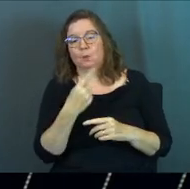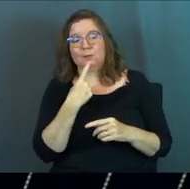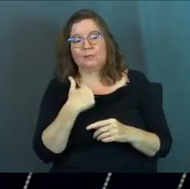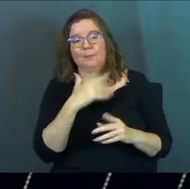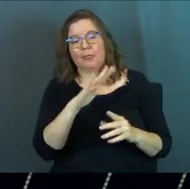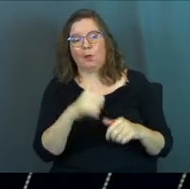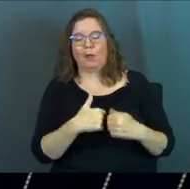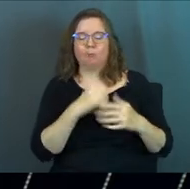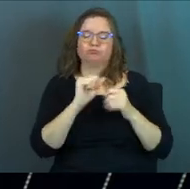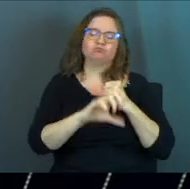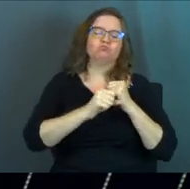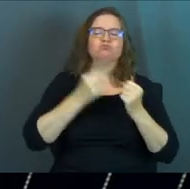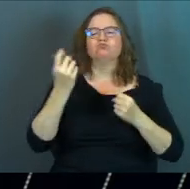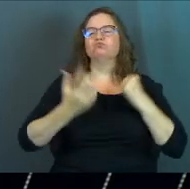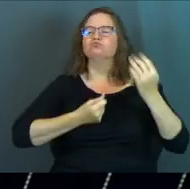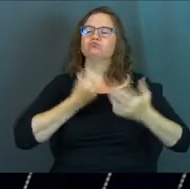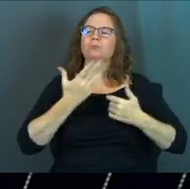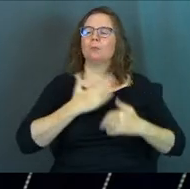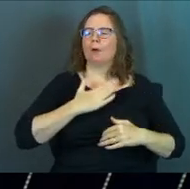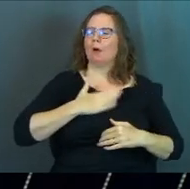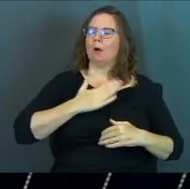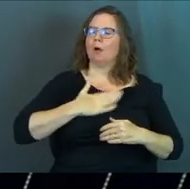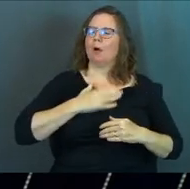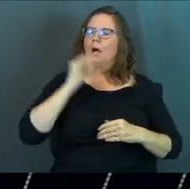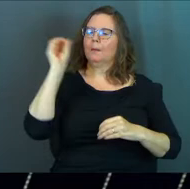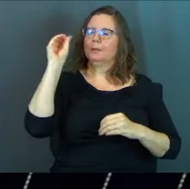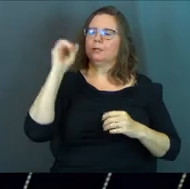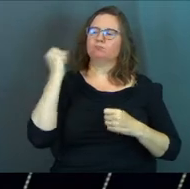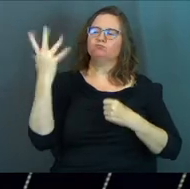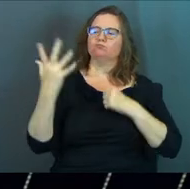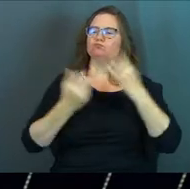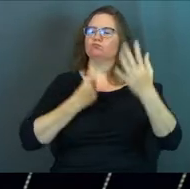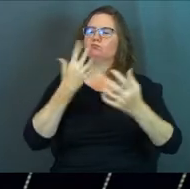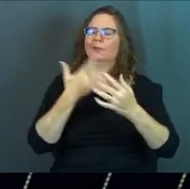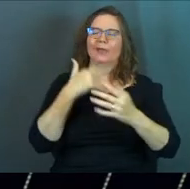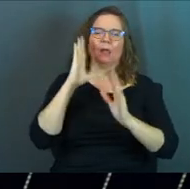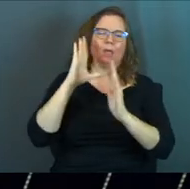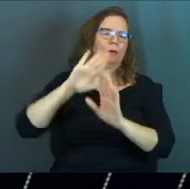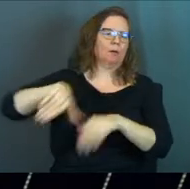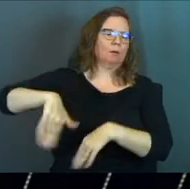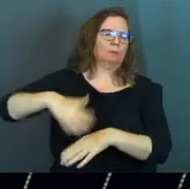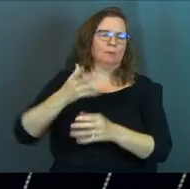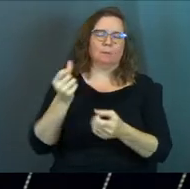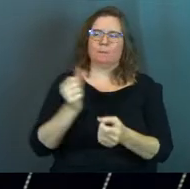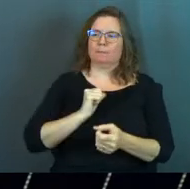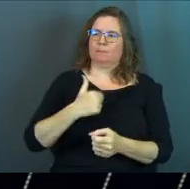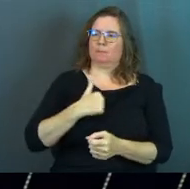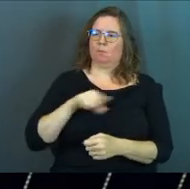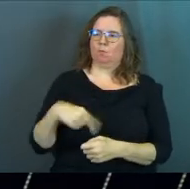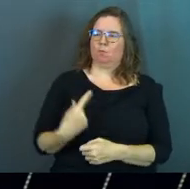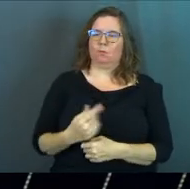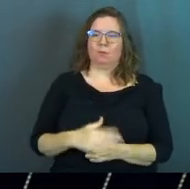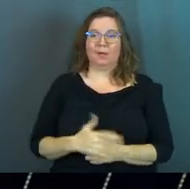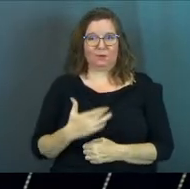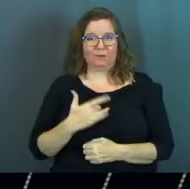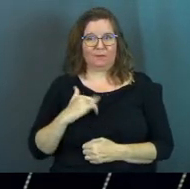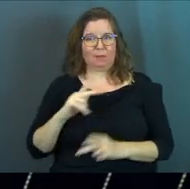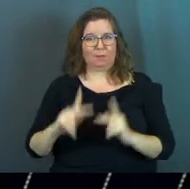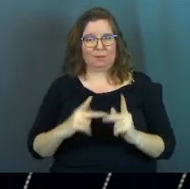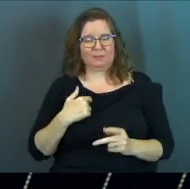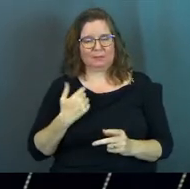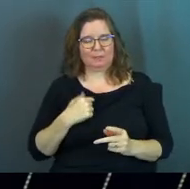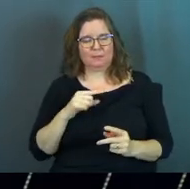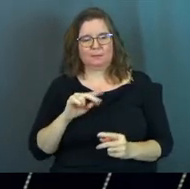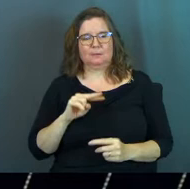All they want to do is express what they think. They don't want to get anything back back and you can kind of feel that in a conversation with people